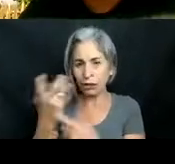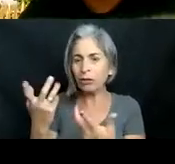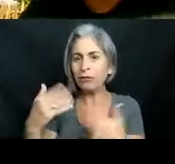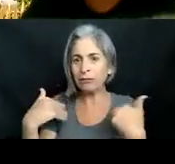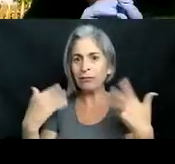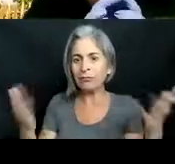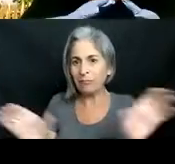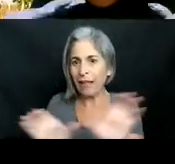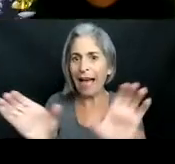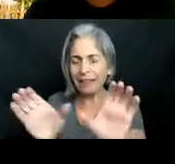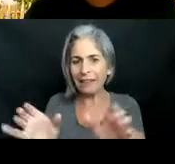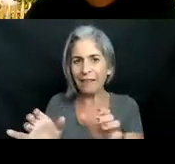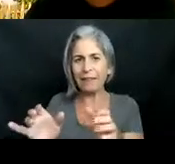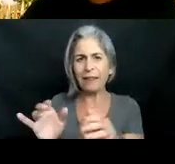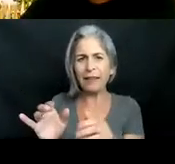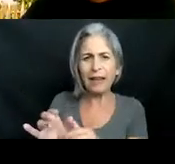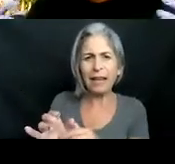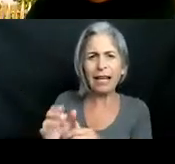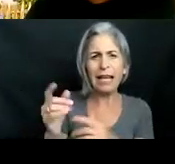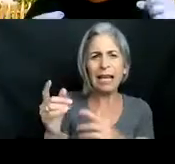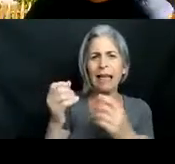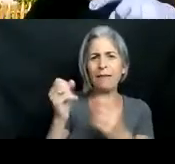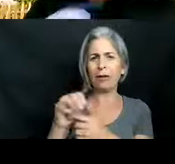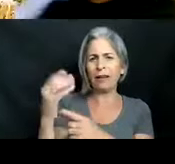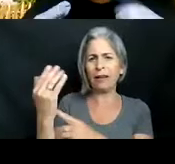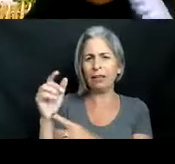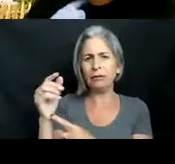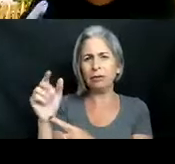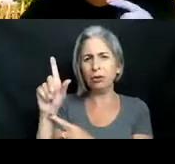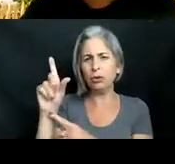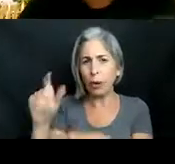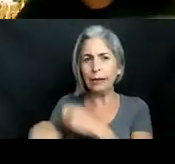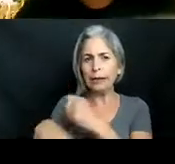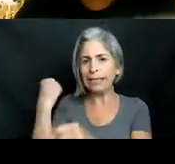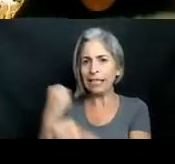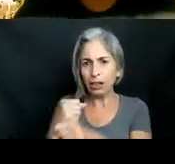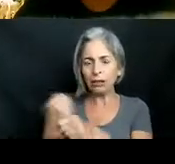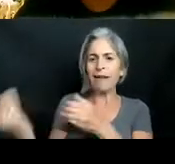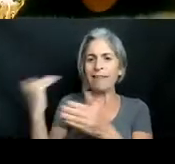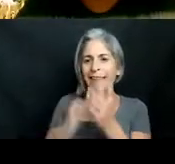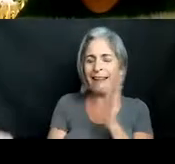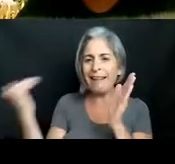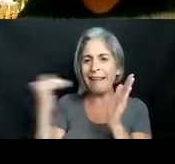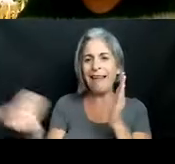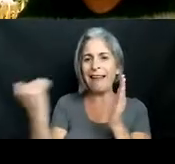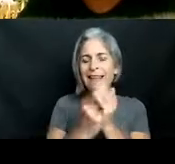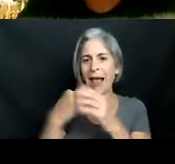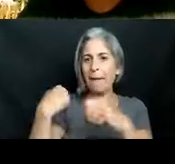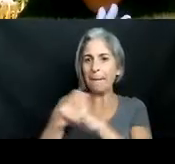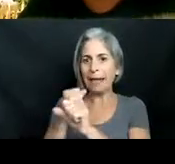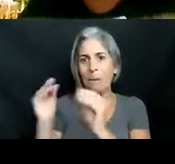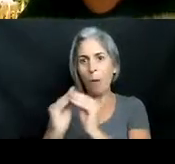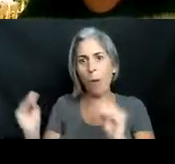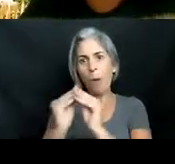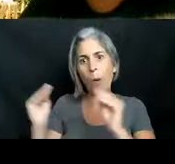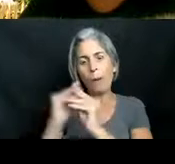years old so that is many many years of that one female producing year-round over and over and over again um they could